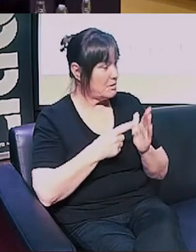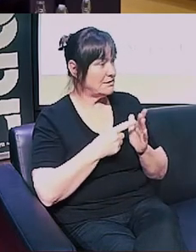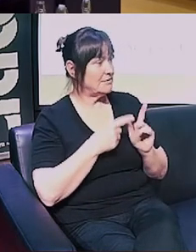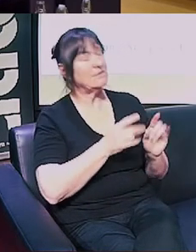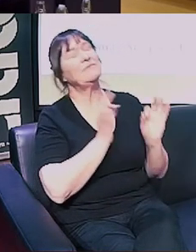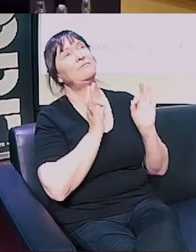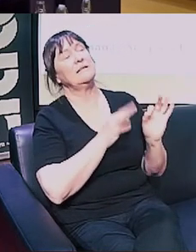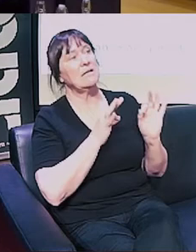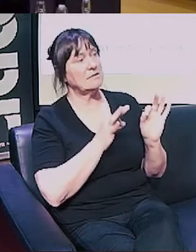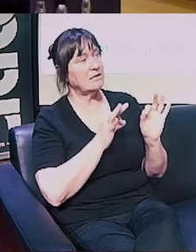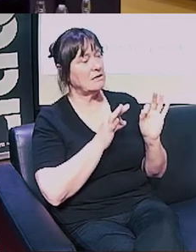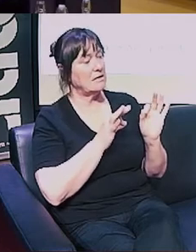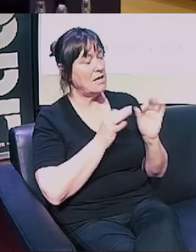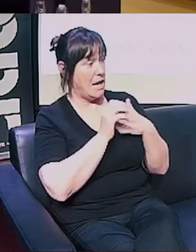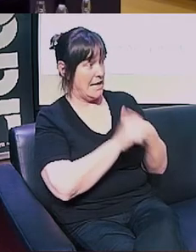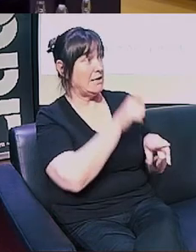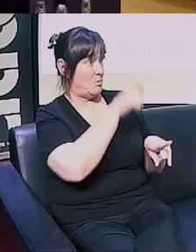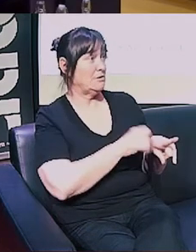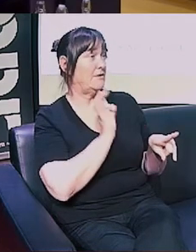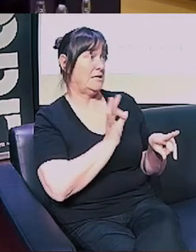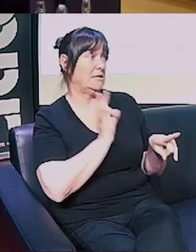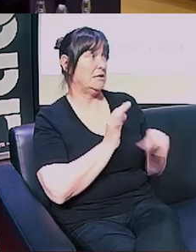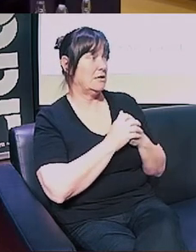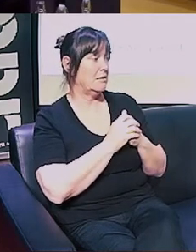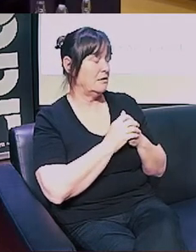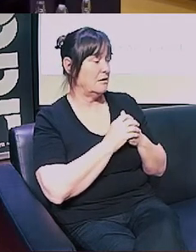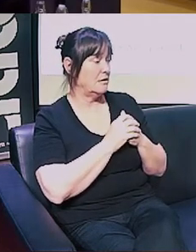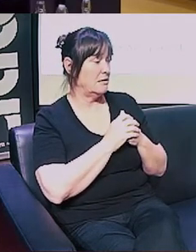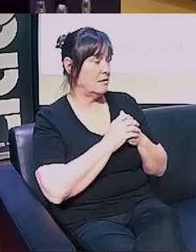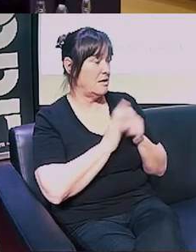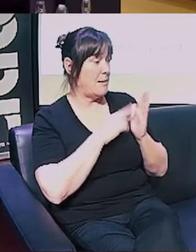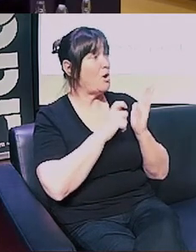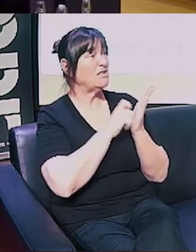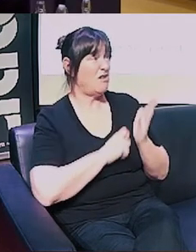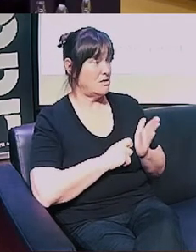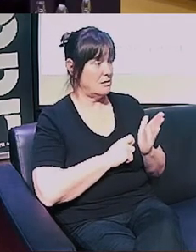a fantastic, fantastic leader and policy writer.